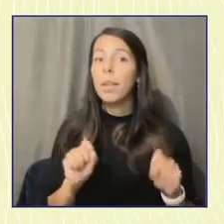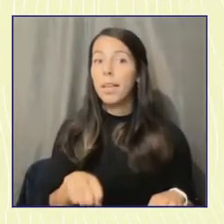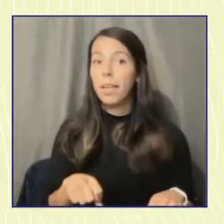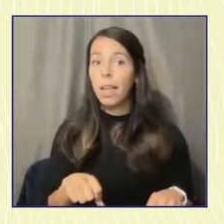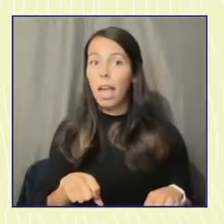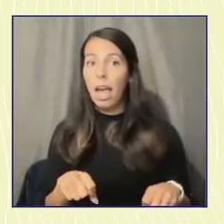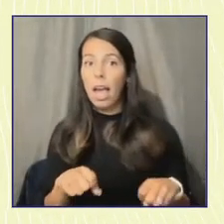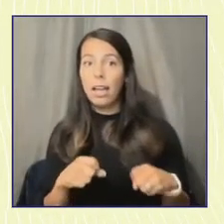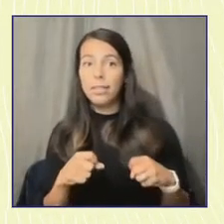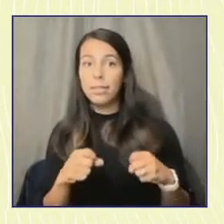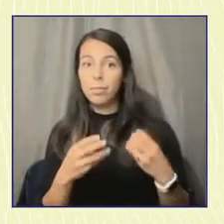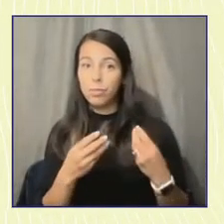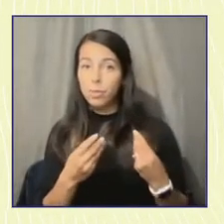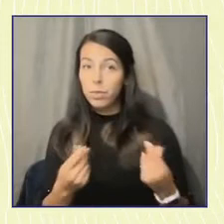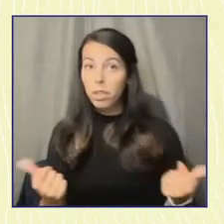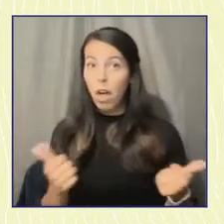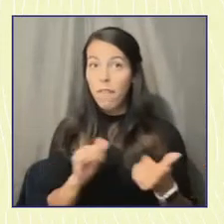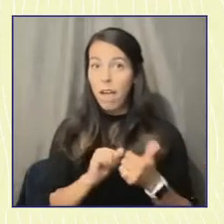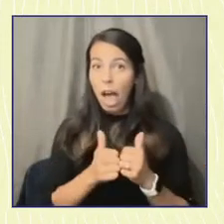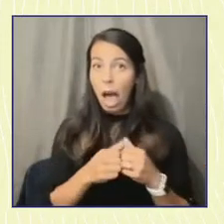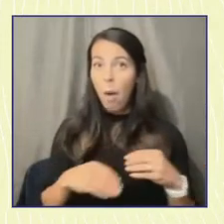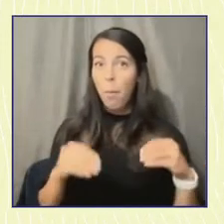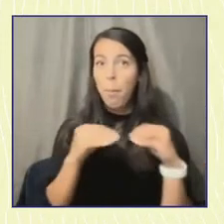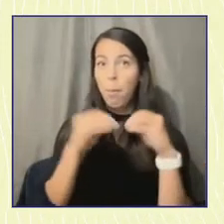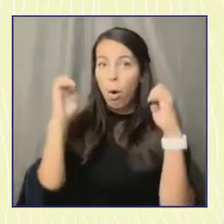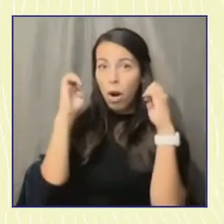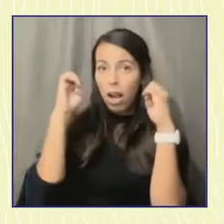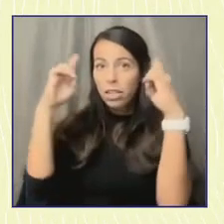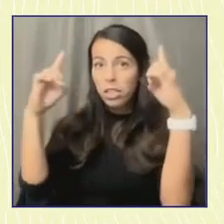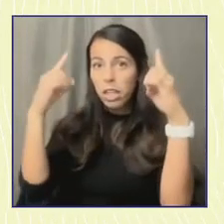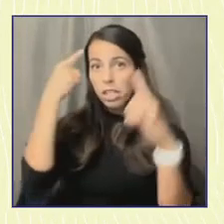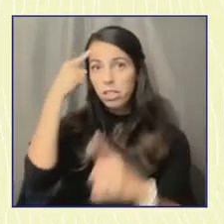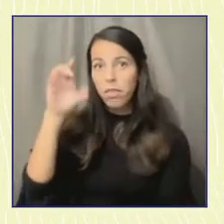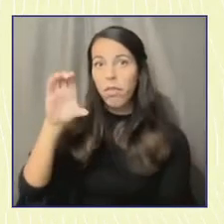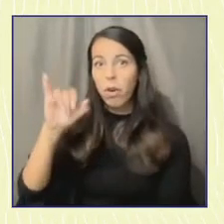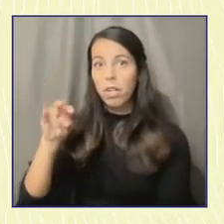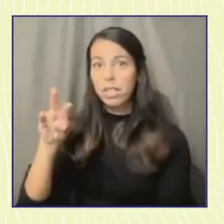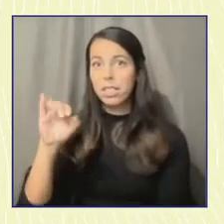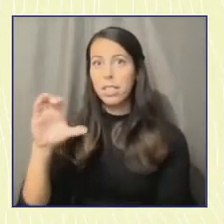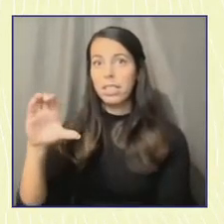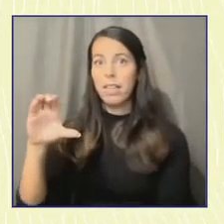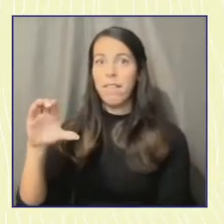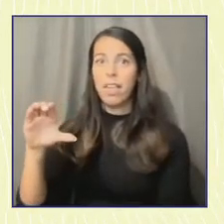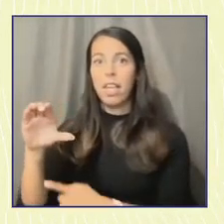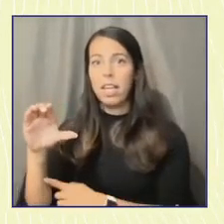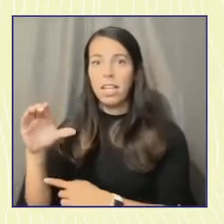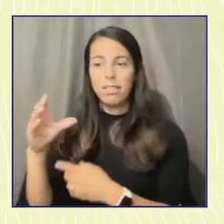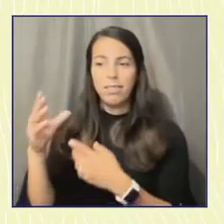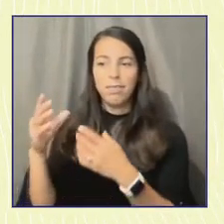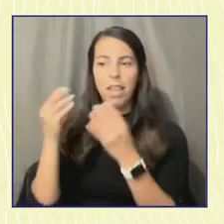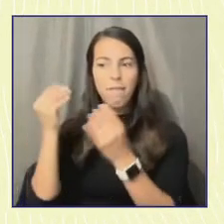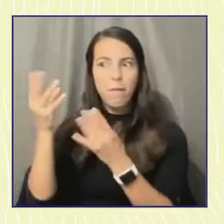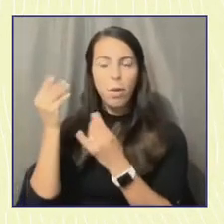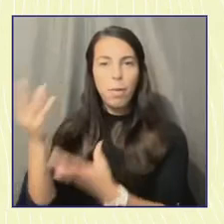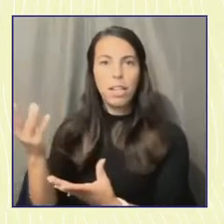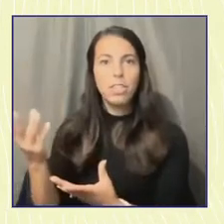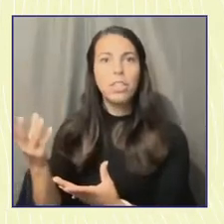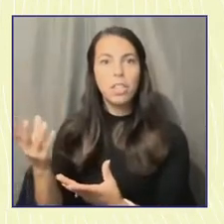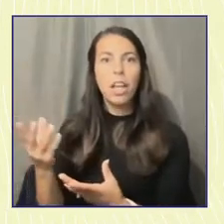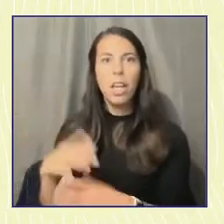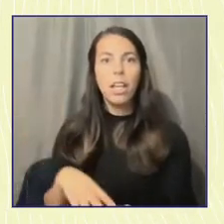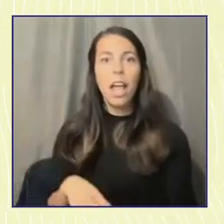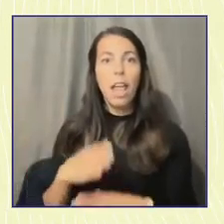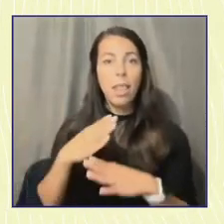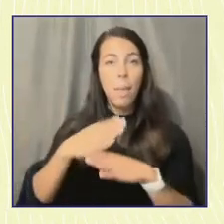consistent civic education and civic learning and then removing of these barriers